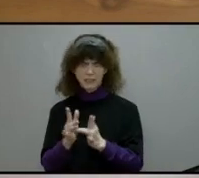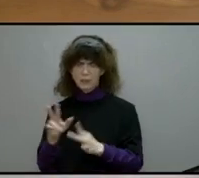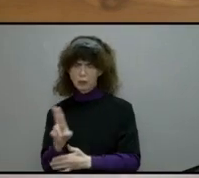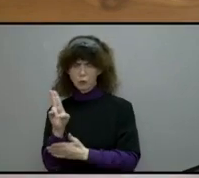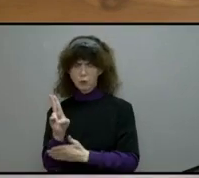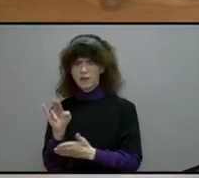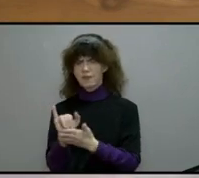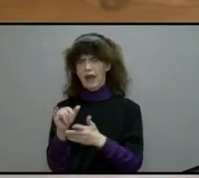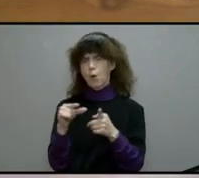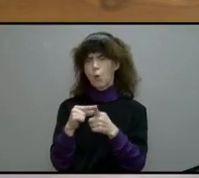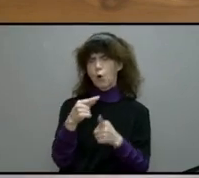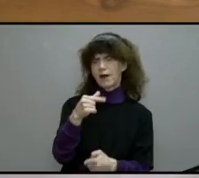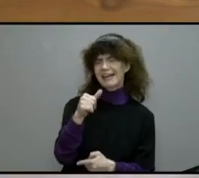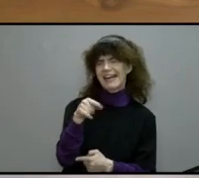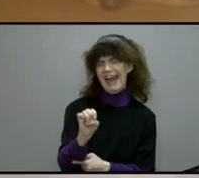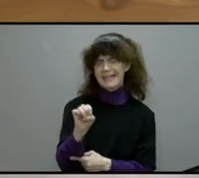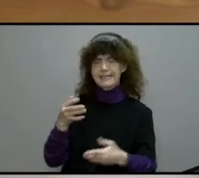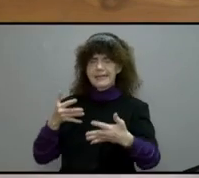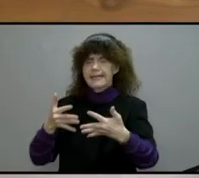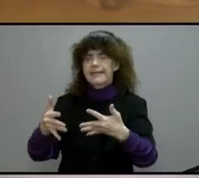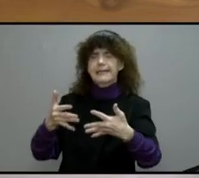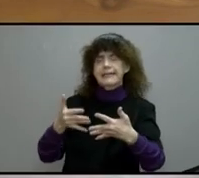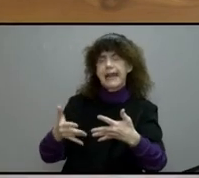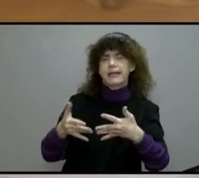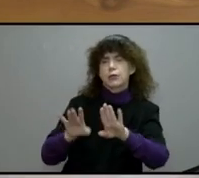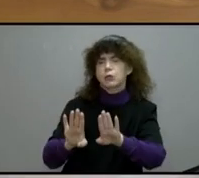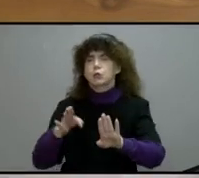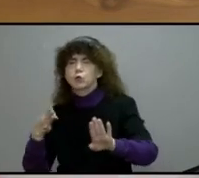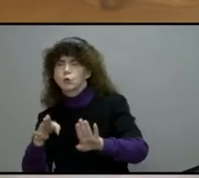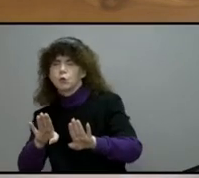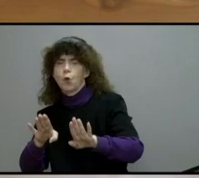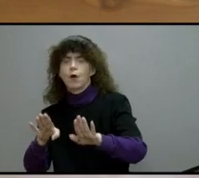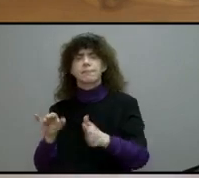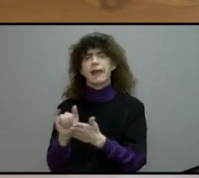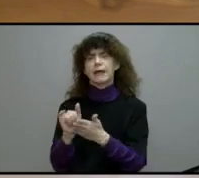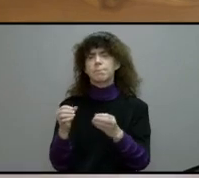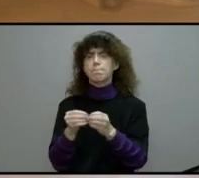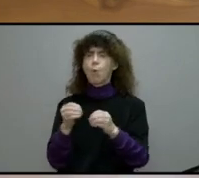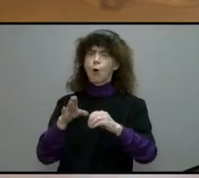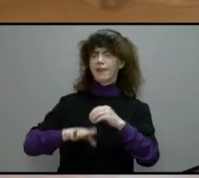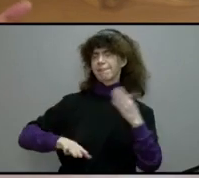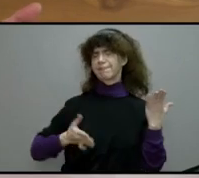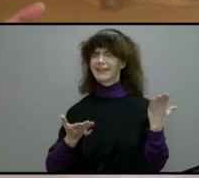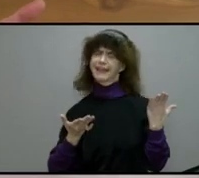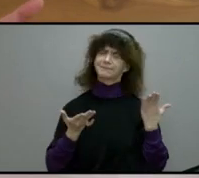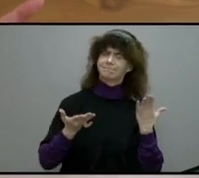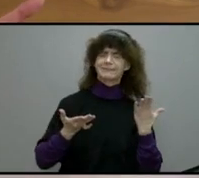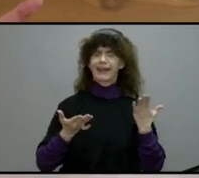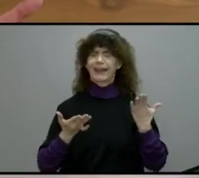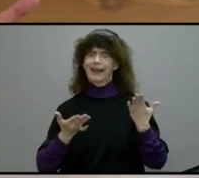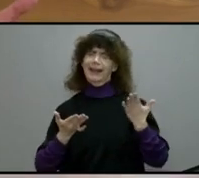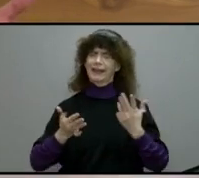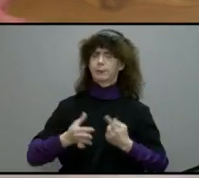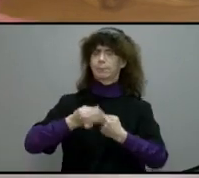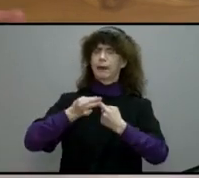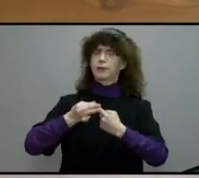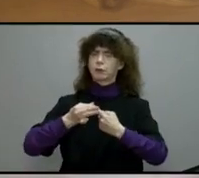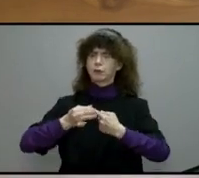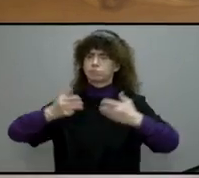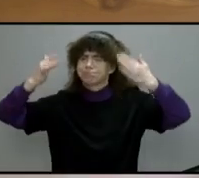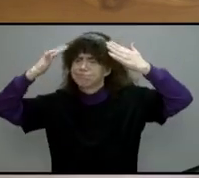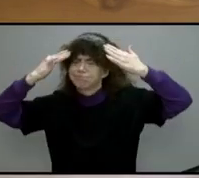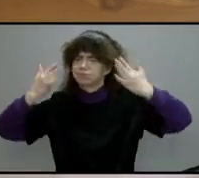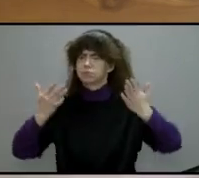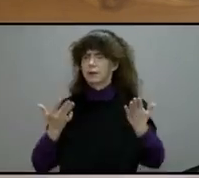gate, he is referring to more than a proper ordination or calling. The Jewish